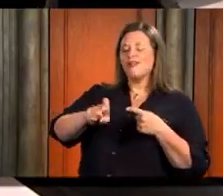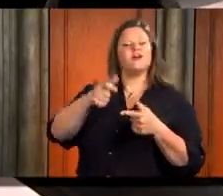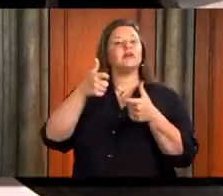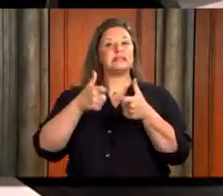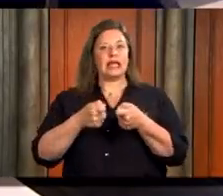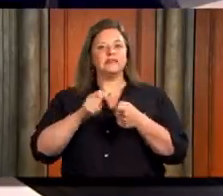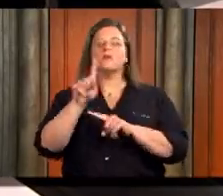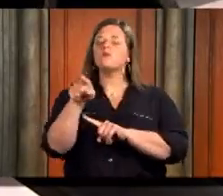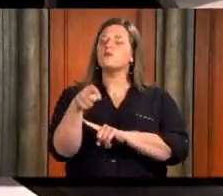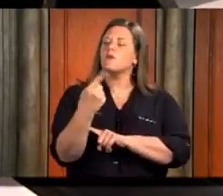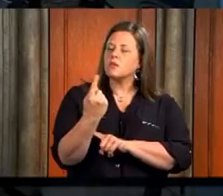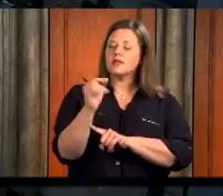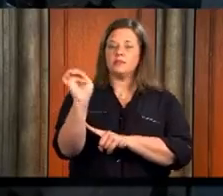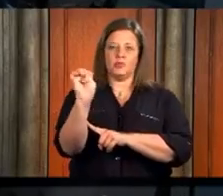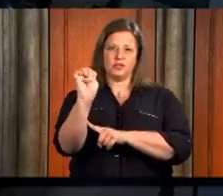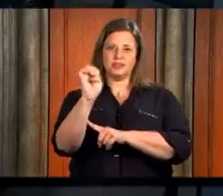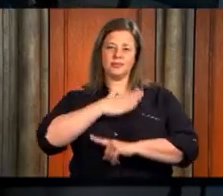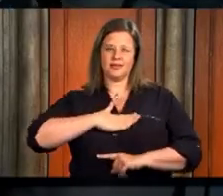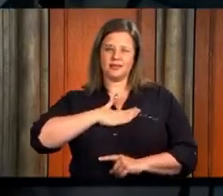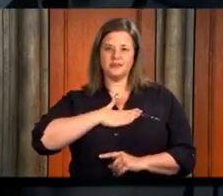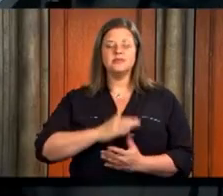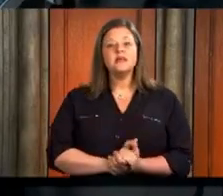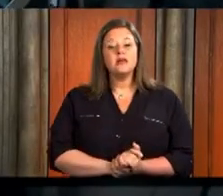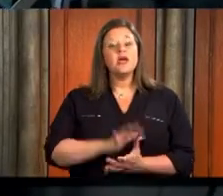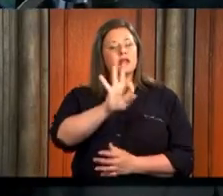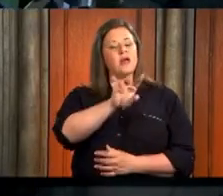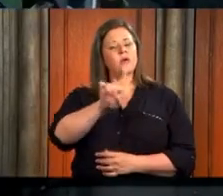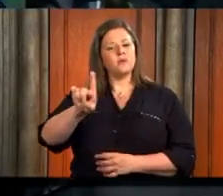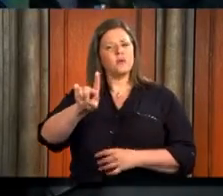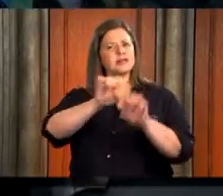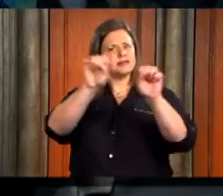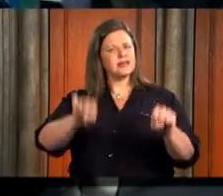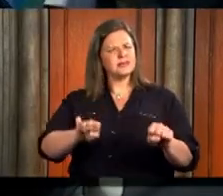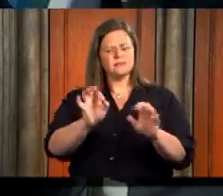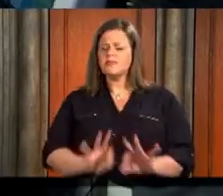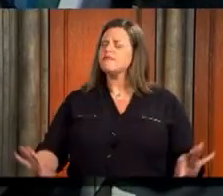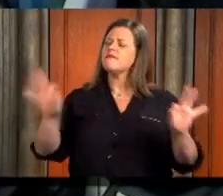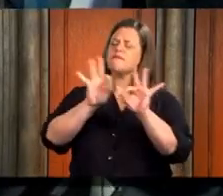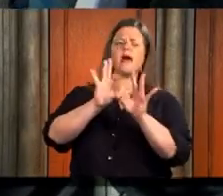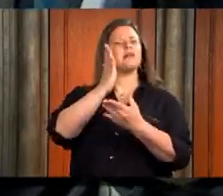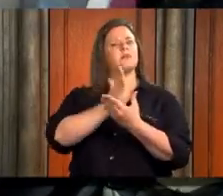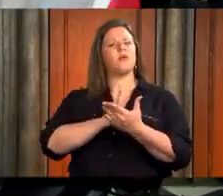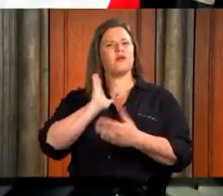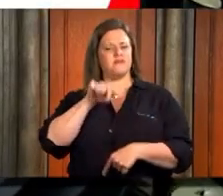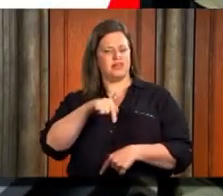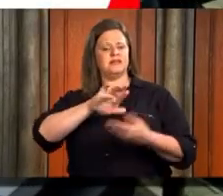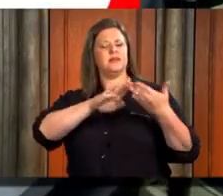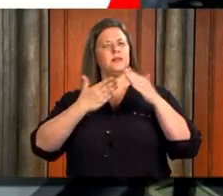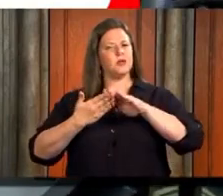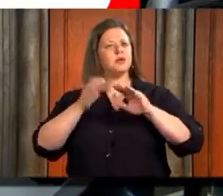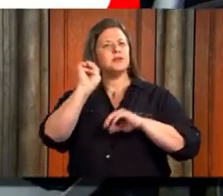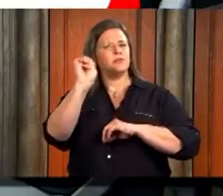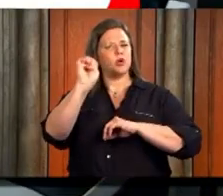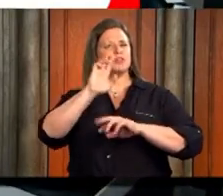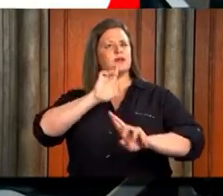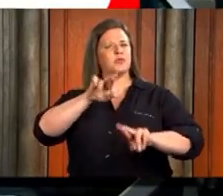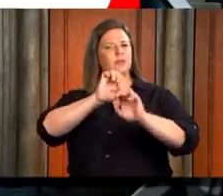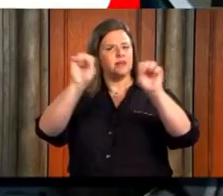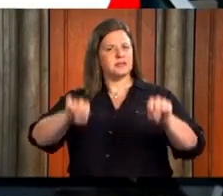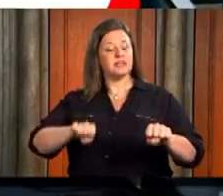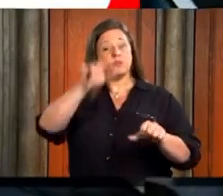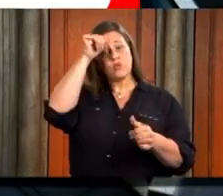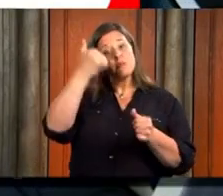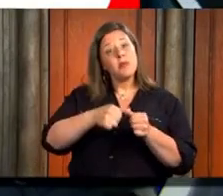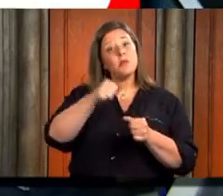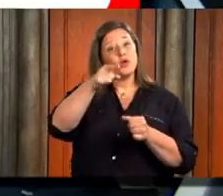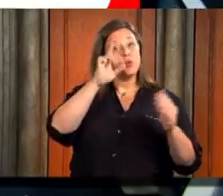only in an emergency. The 9-1-1 system is a vital part of our community's emergency response system. Remember, if